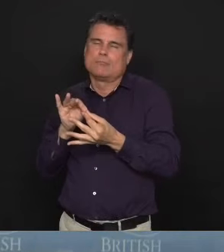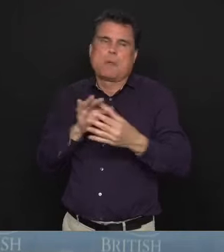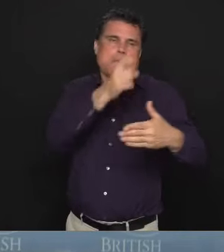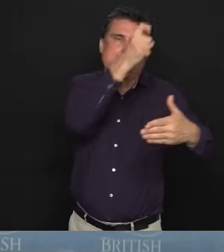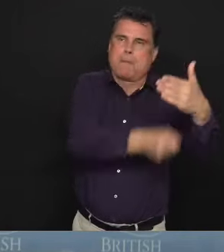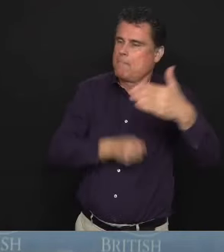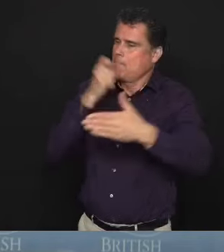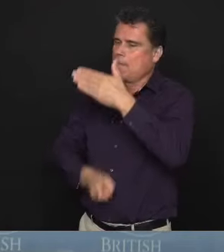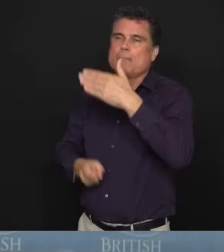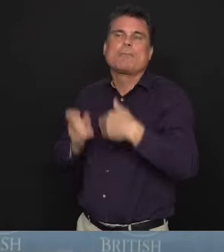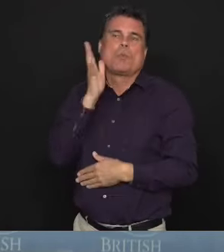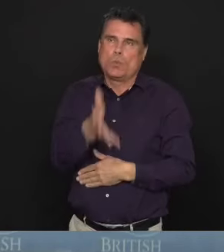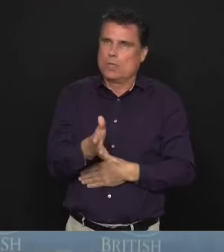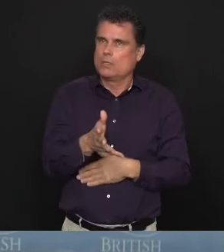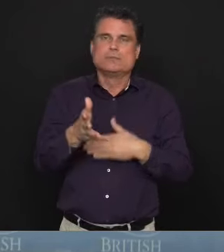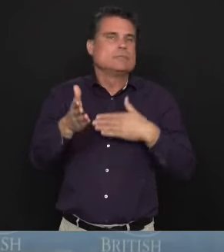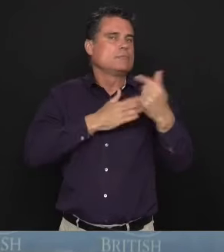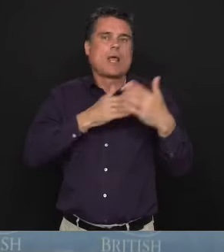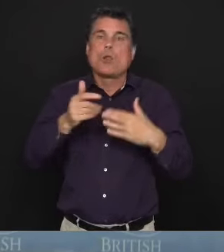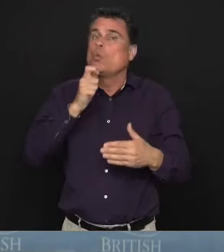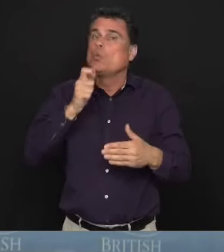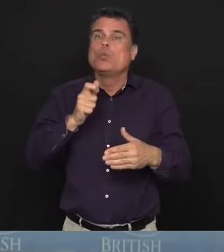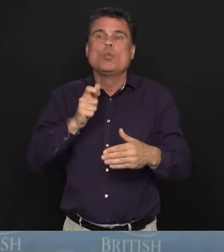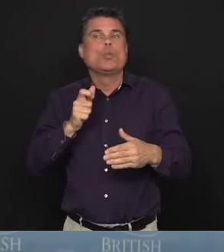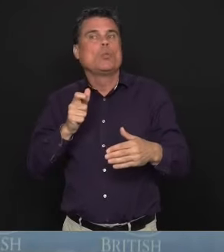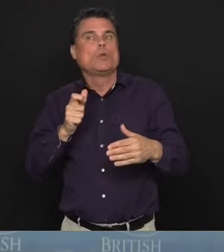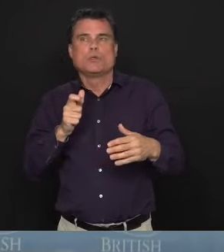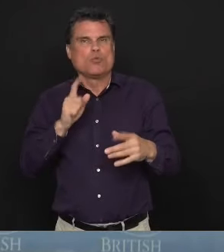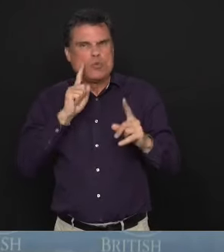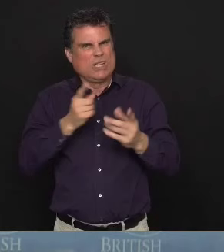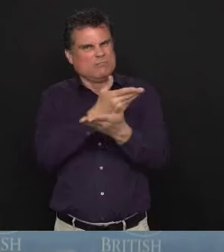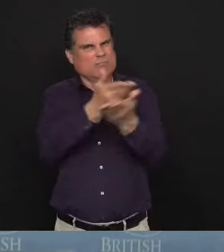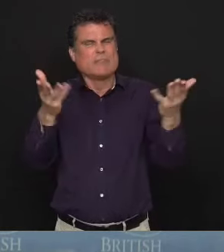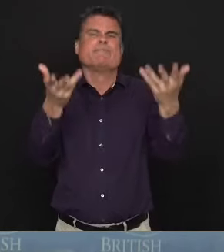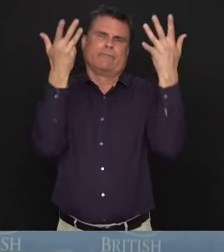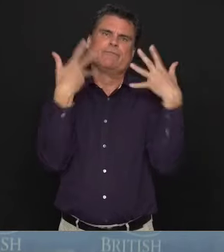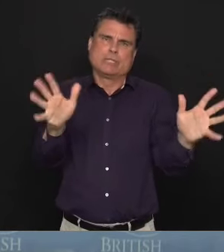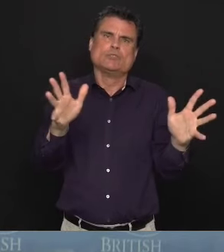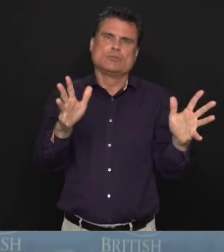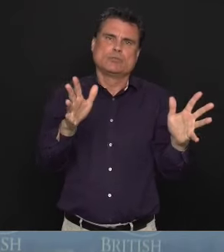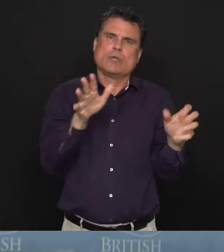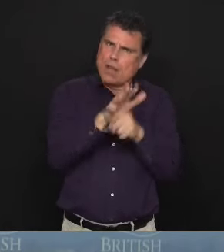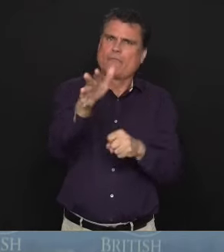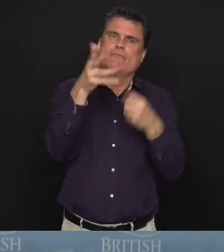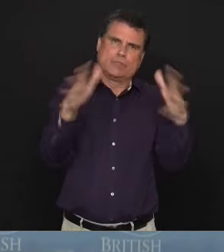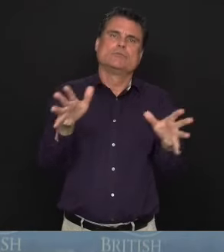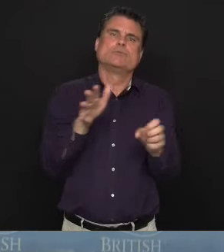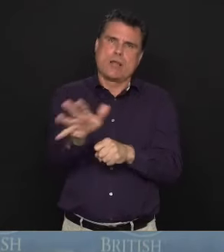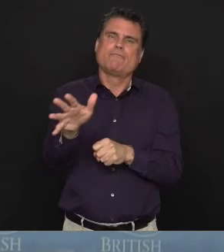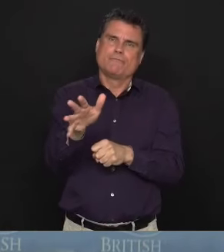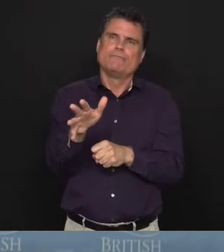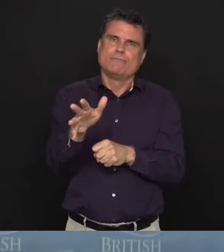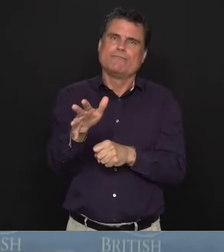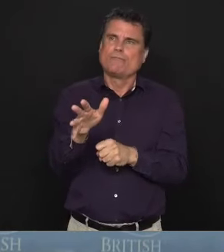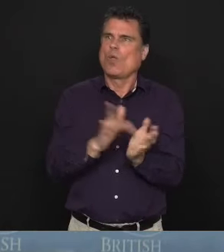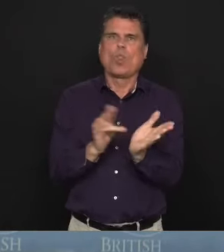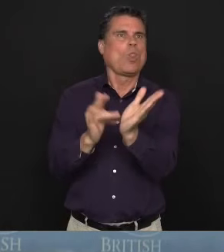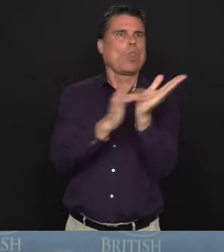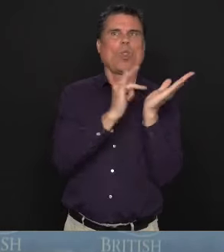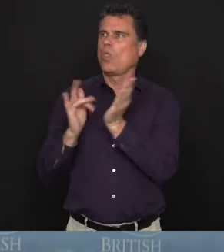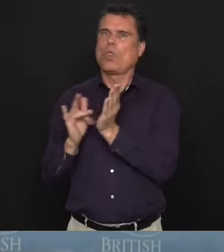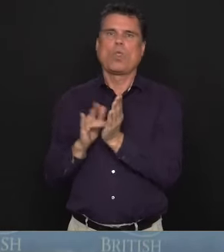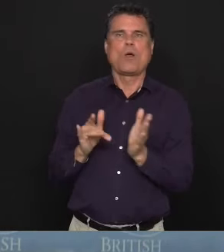is engaged in these shameful activities. Thank you. Thank next question is from Craig McCulloch, KMKX Radio.